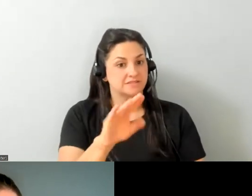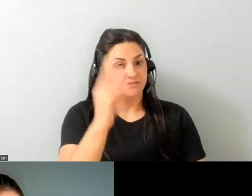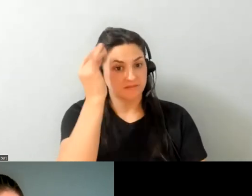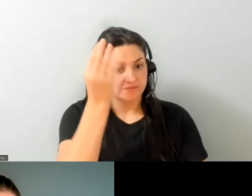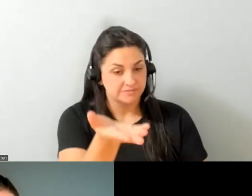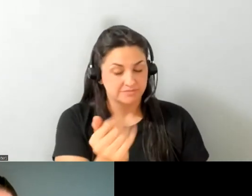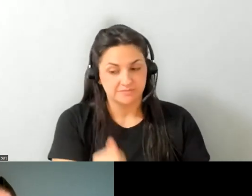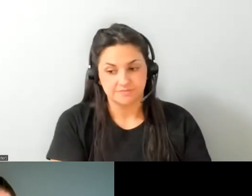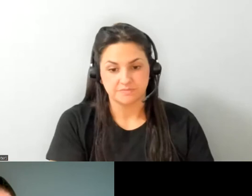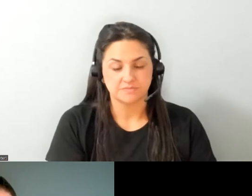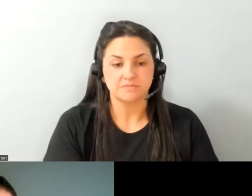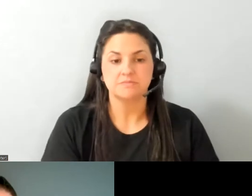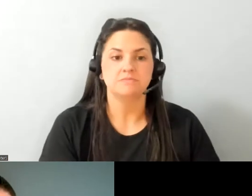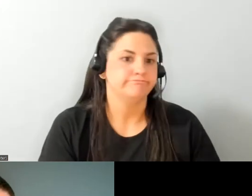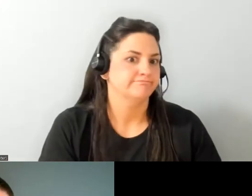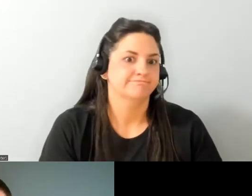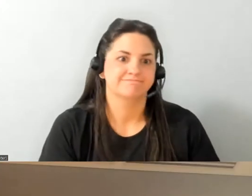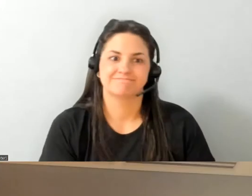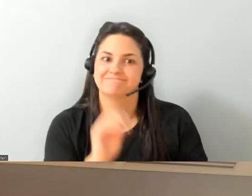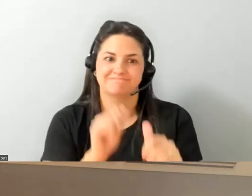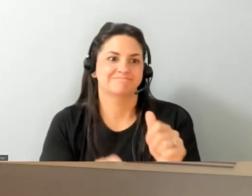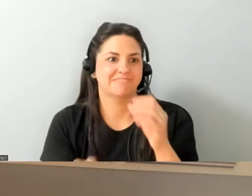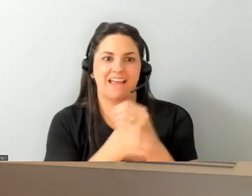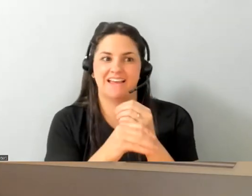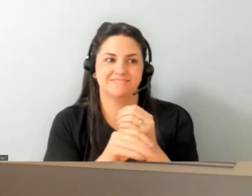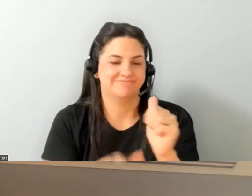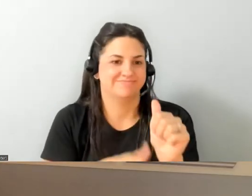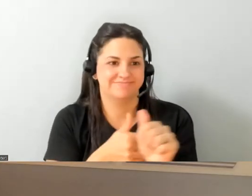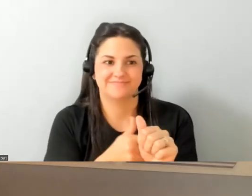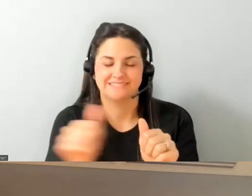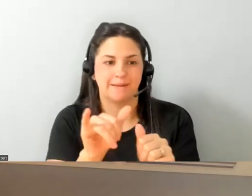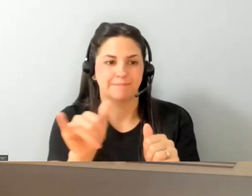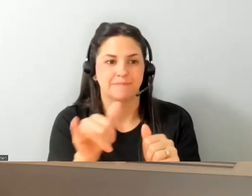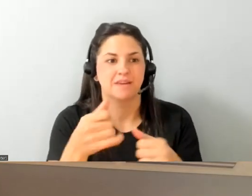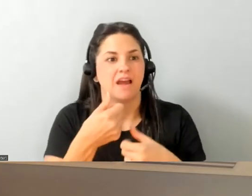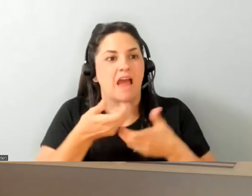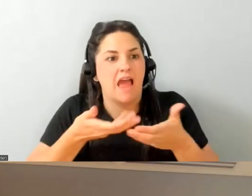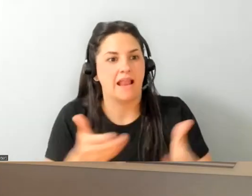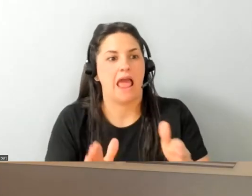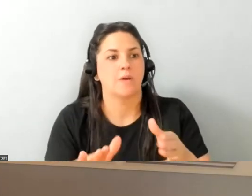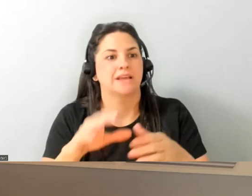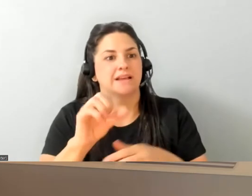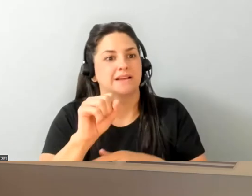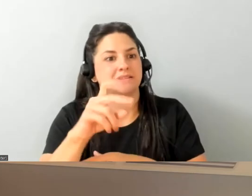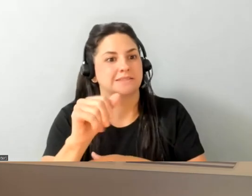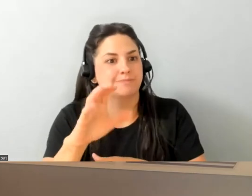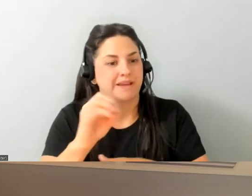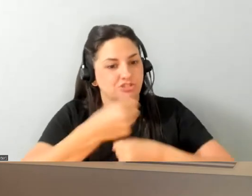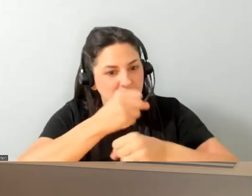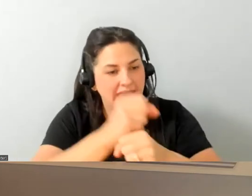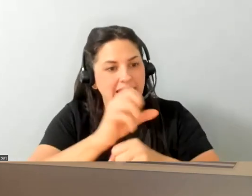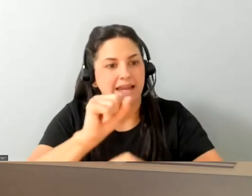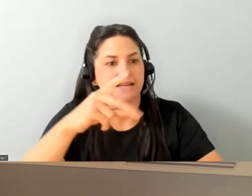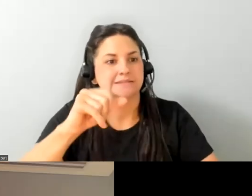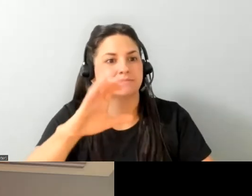uh just piggybacking off of zoe ray is just creating space uh creating space for